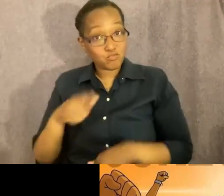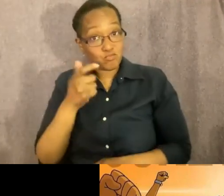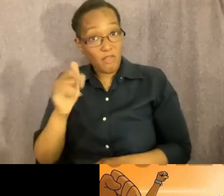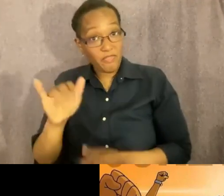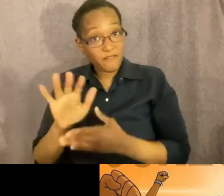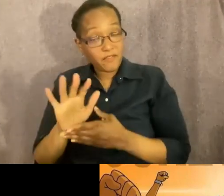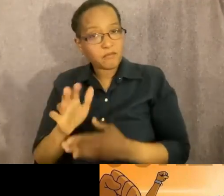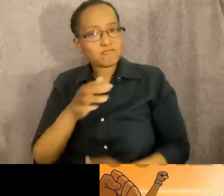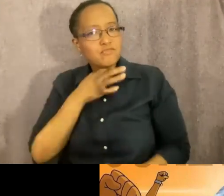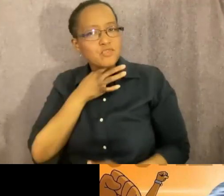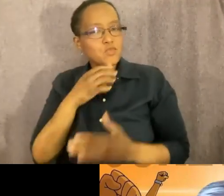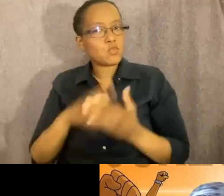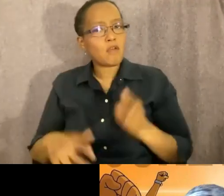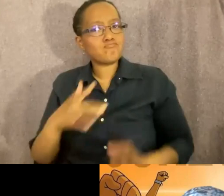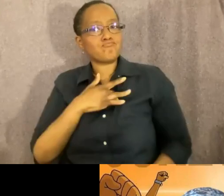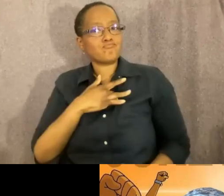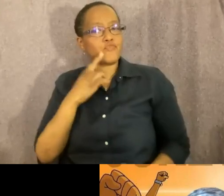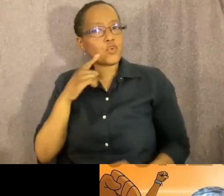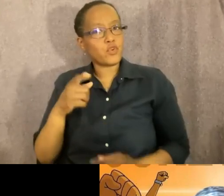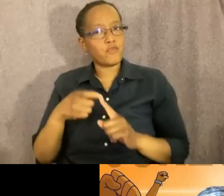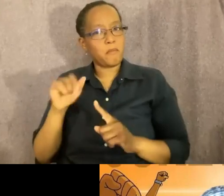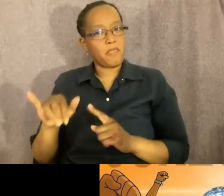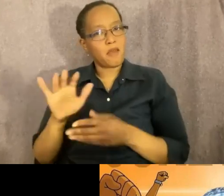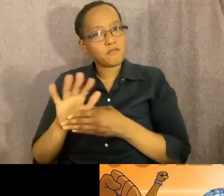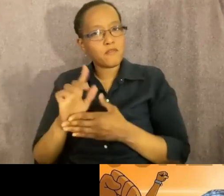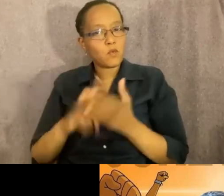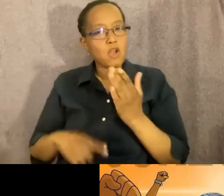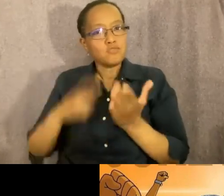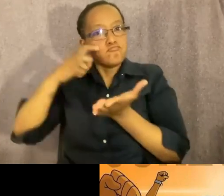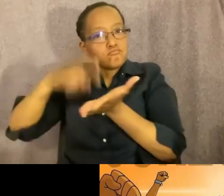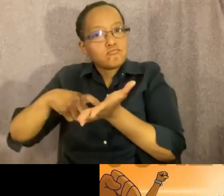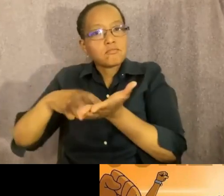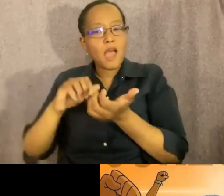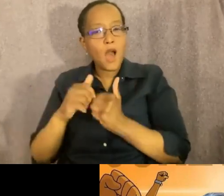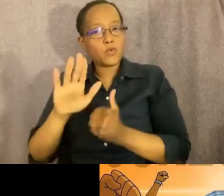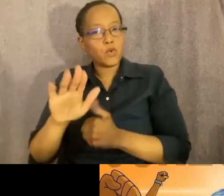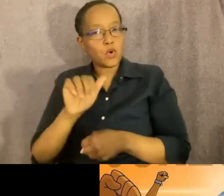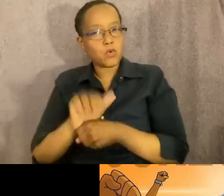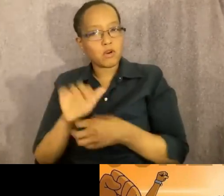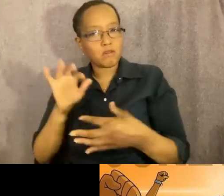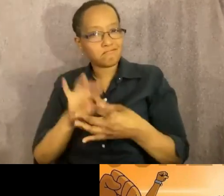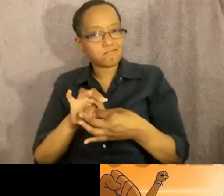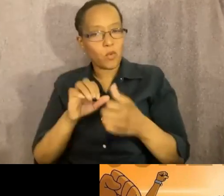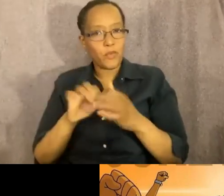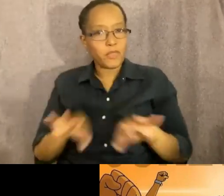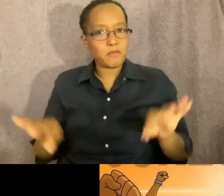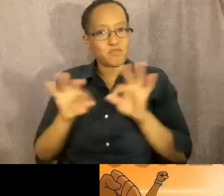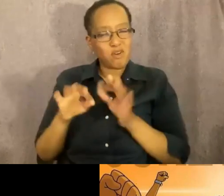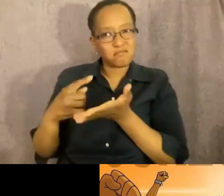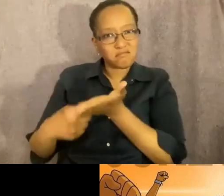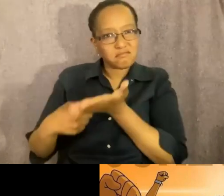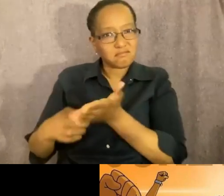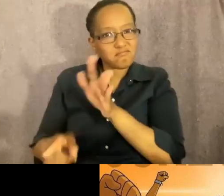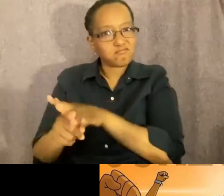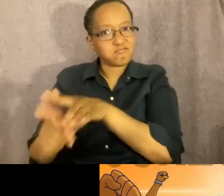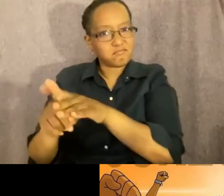you what resonates with you from this clip. What stood out to you? And how does your work connect to the critical conversations that this film sparks?